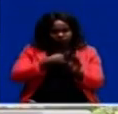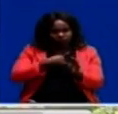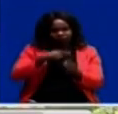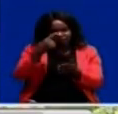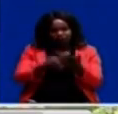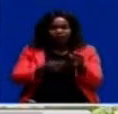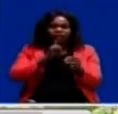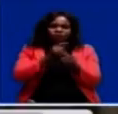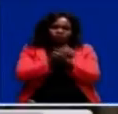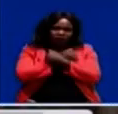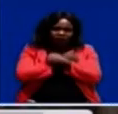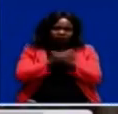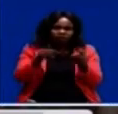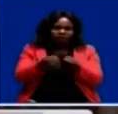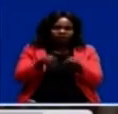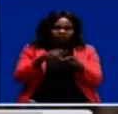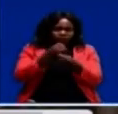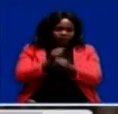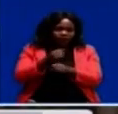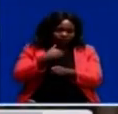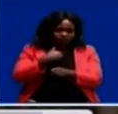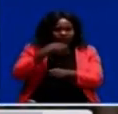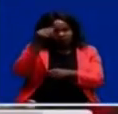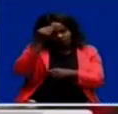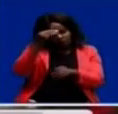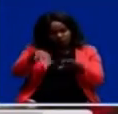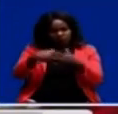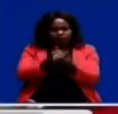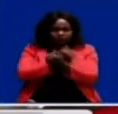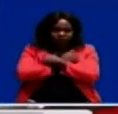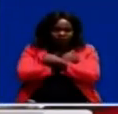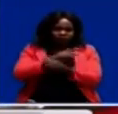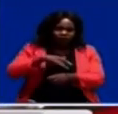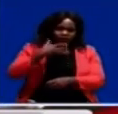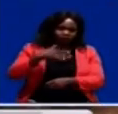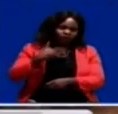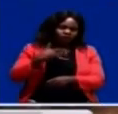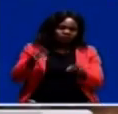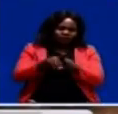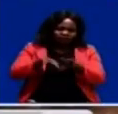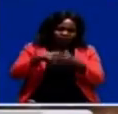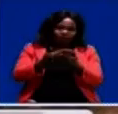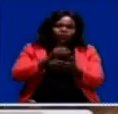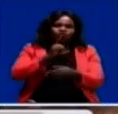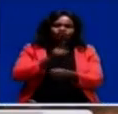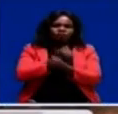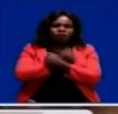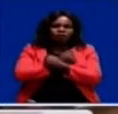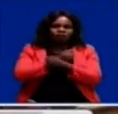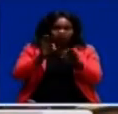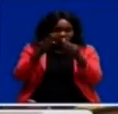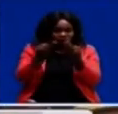is and making me know how love feels and how it feels to be truly loved. And a family representative,